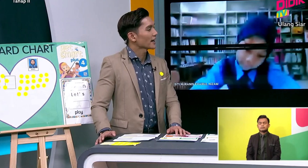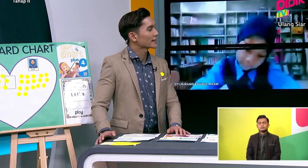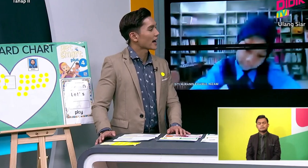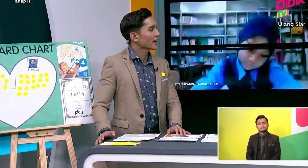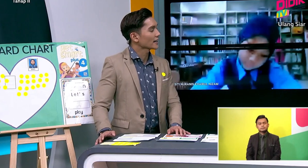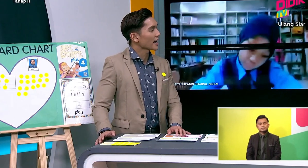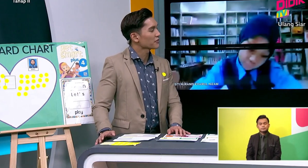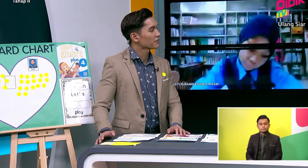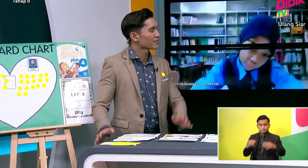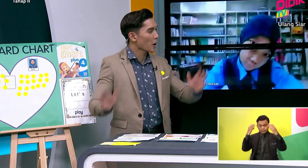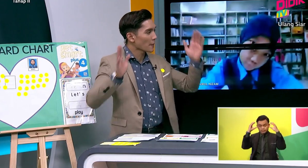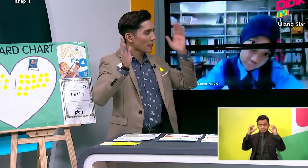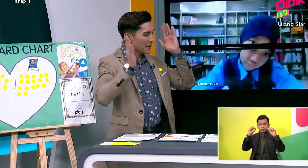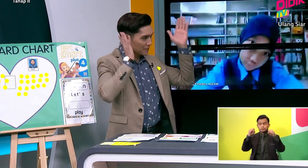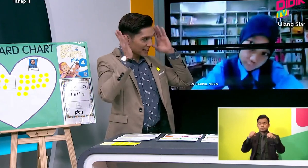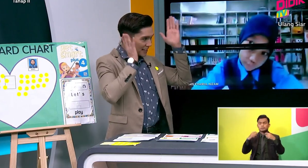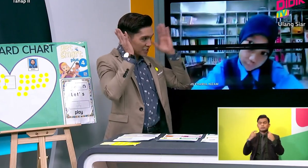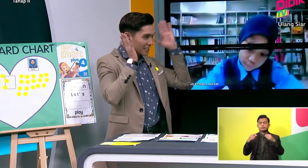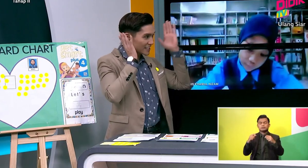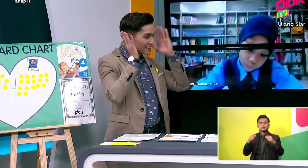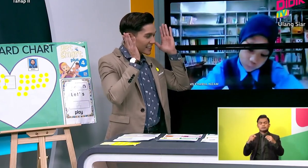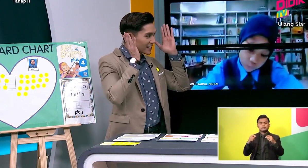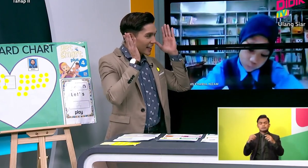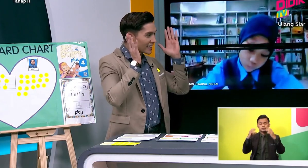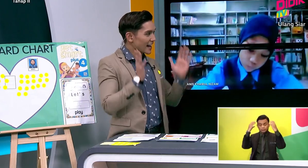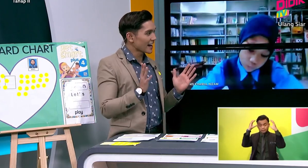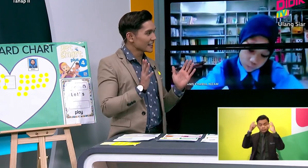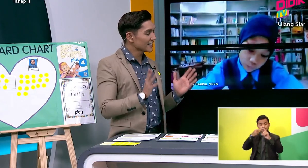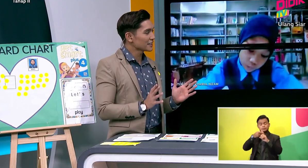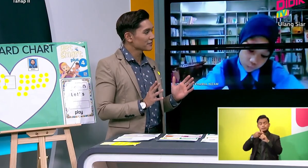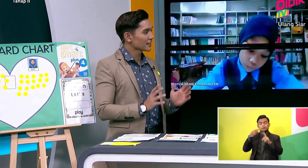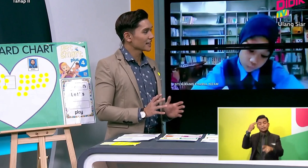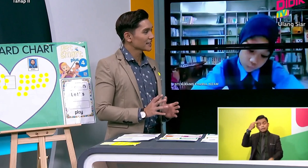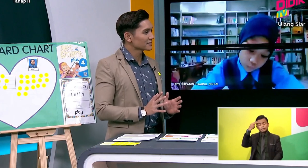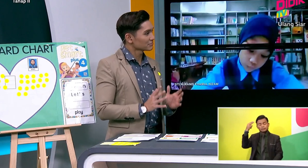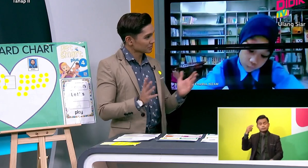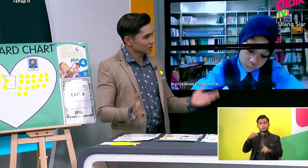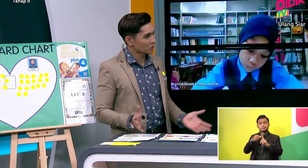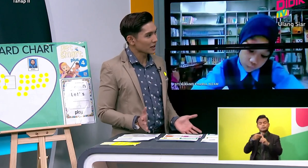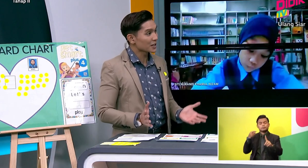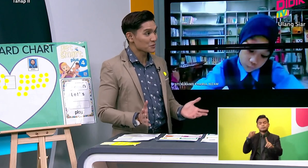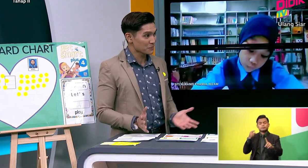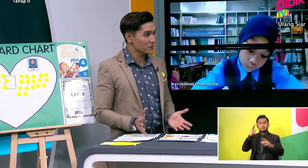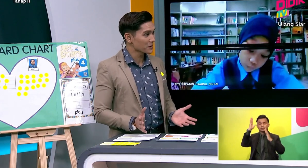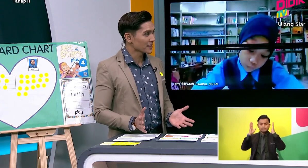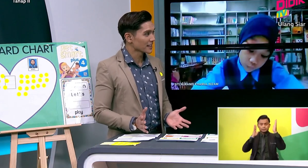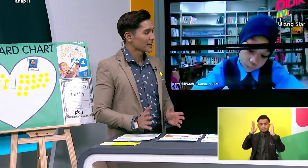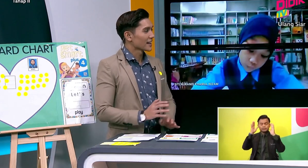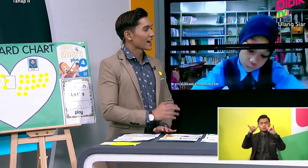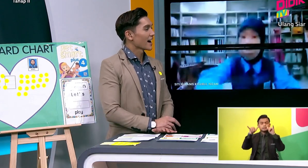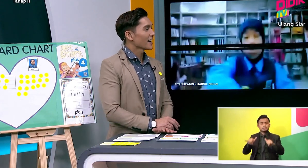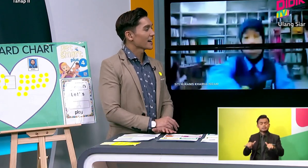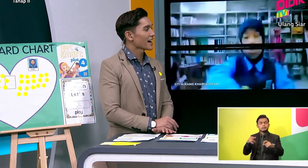try. I am from Malaysia. Sure. And I live in Kuala Lumpur. Lumpur.